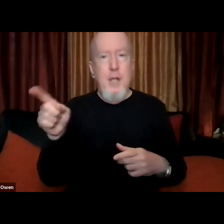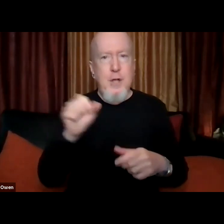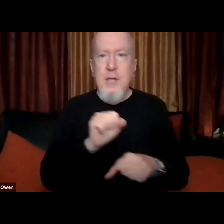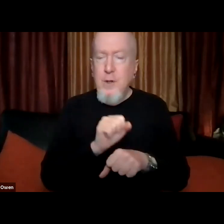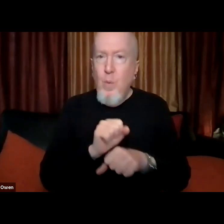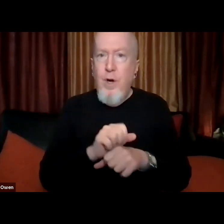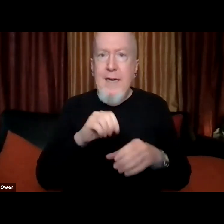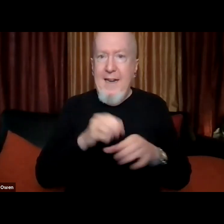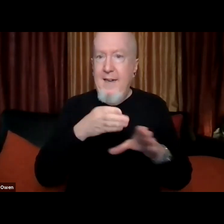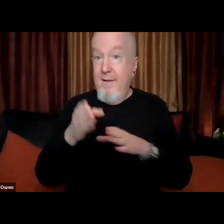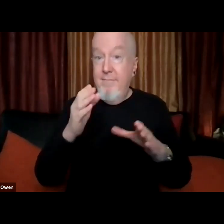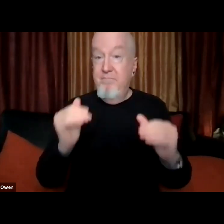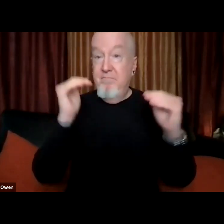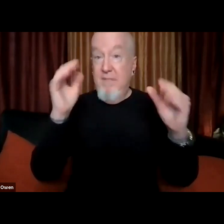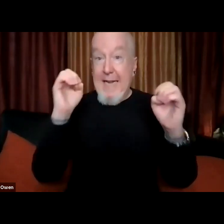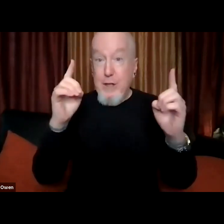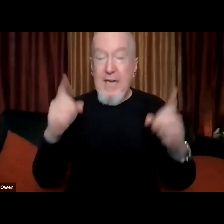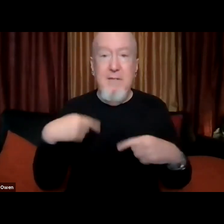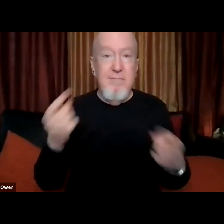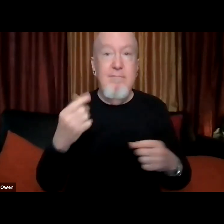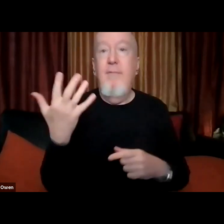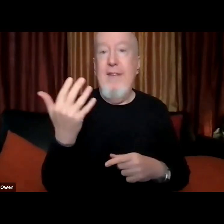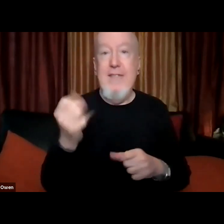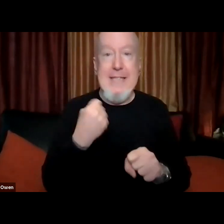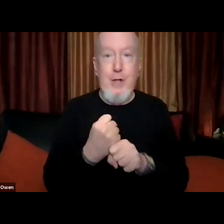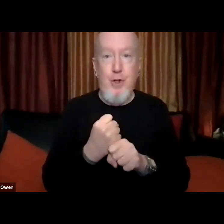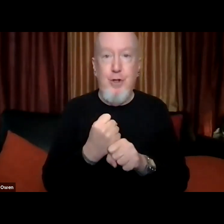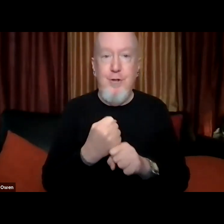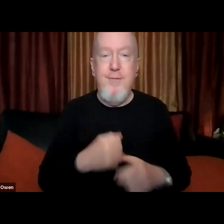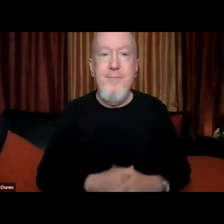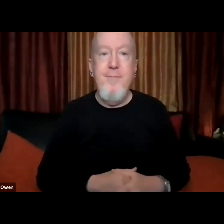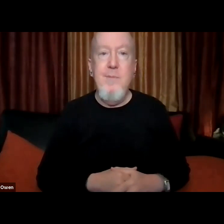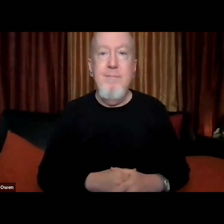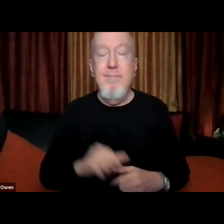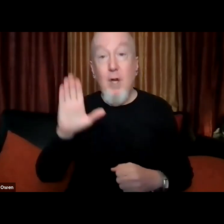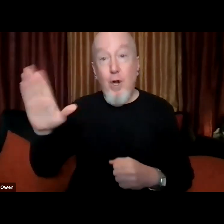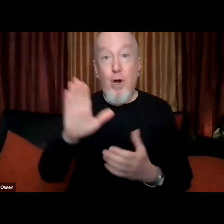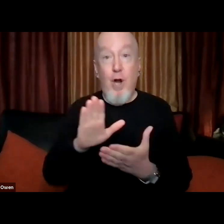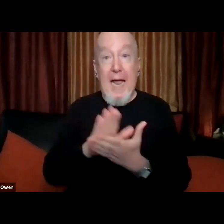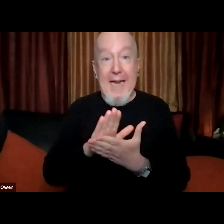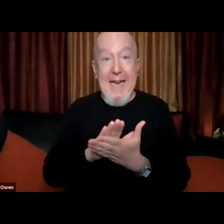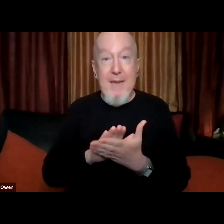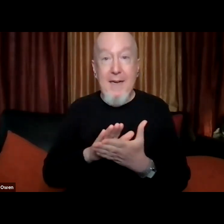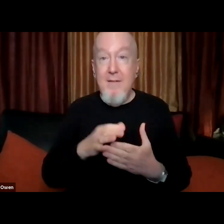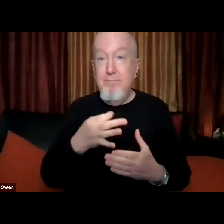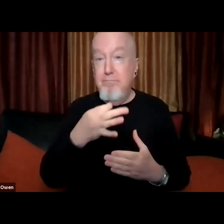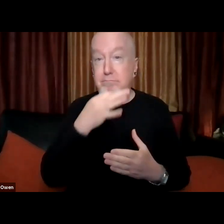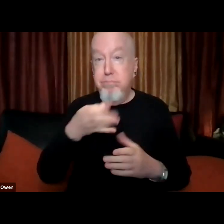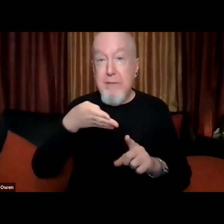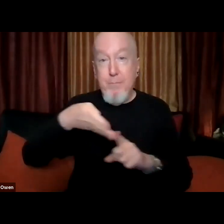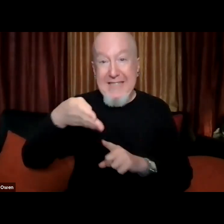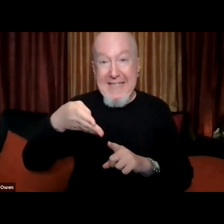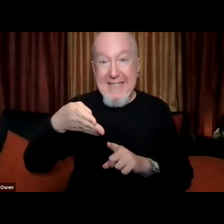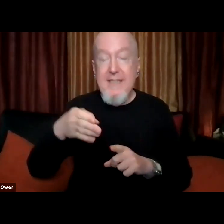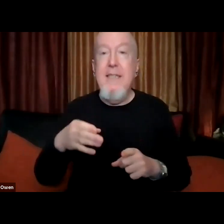higher education for the past 15 years her academic expertise is in